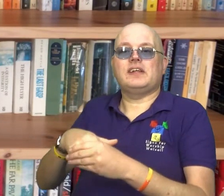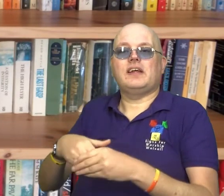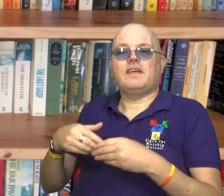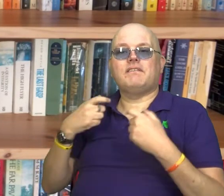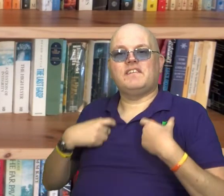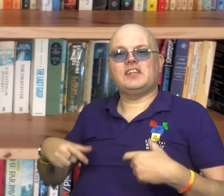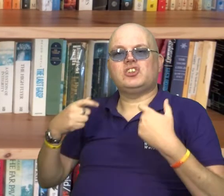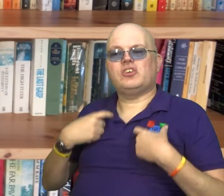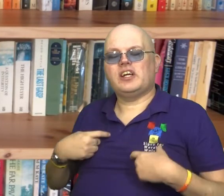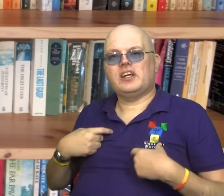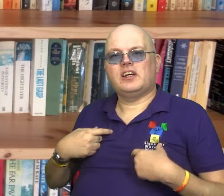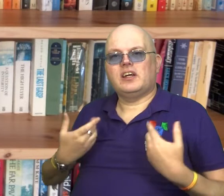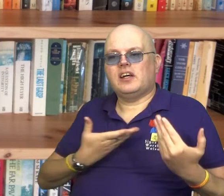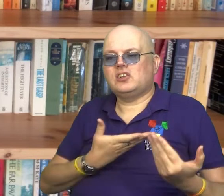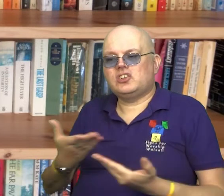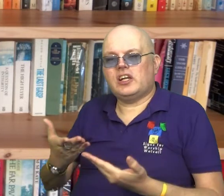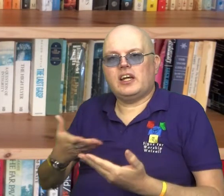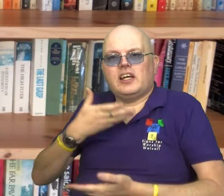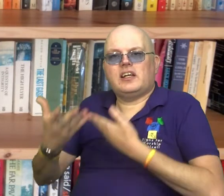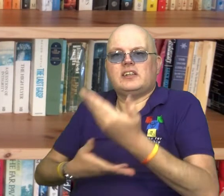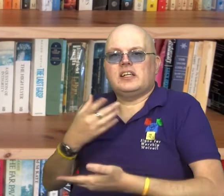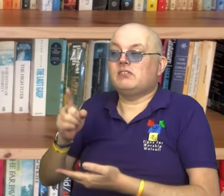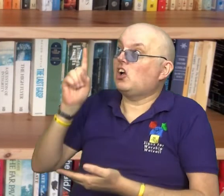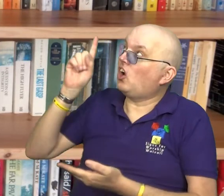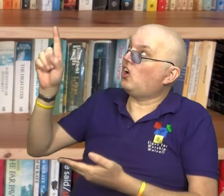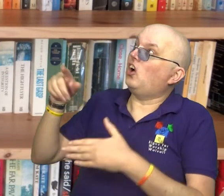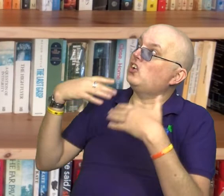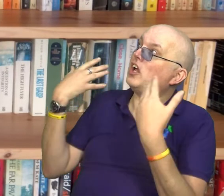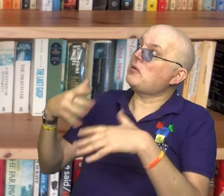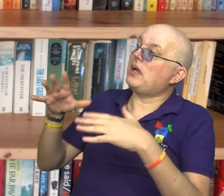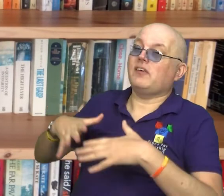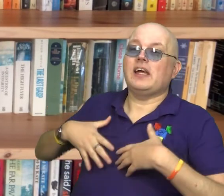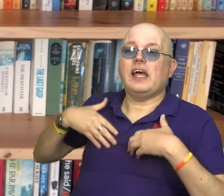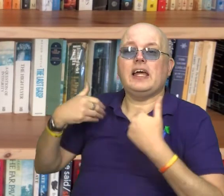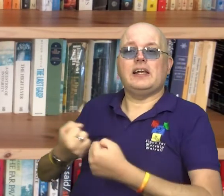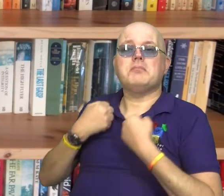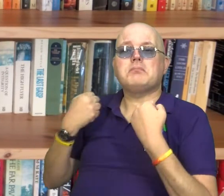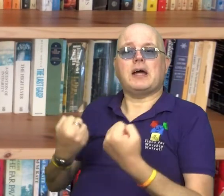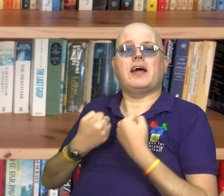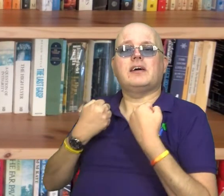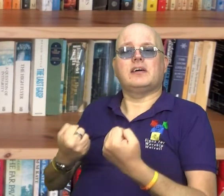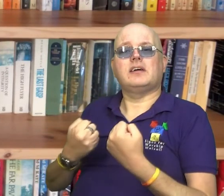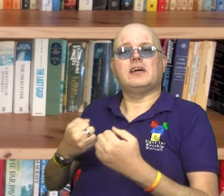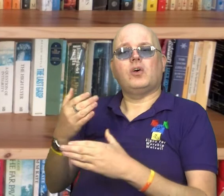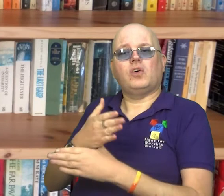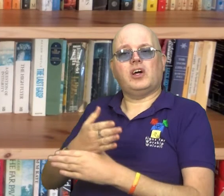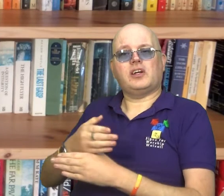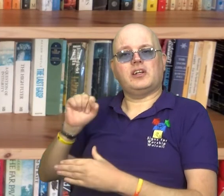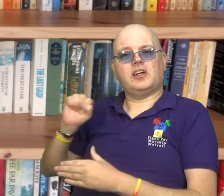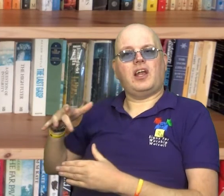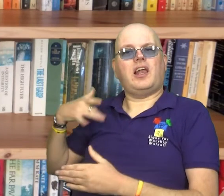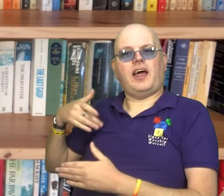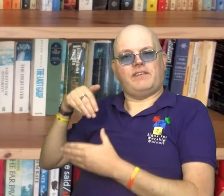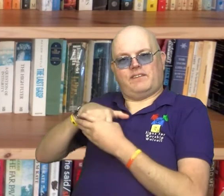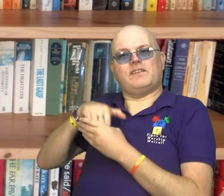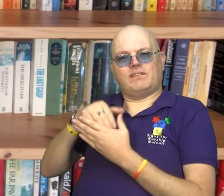in ministry and to share her testimony of God's amazing healing power at work in